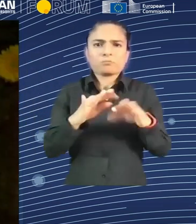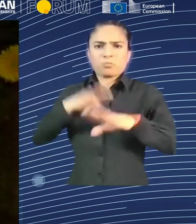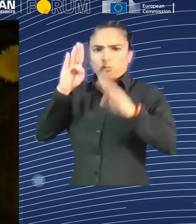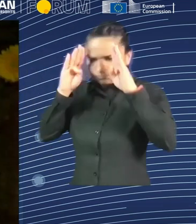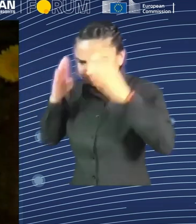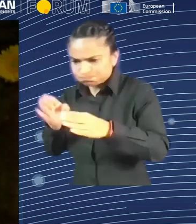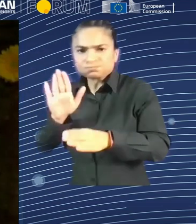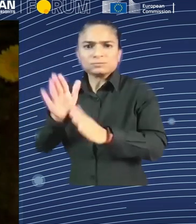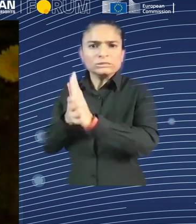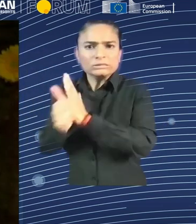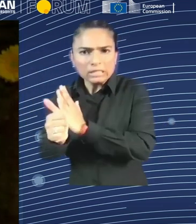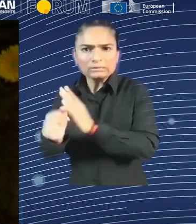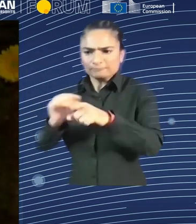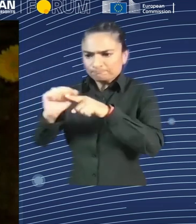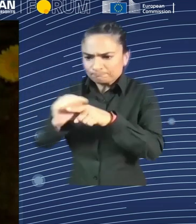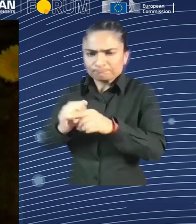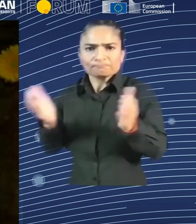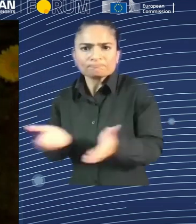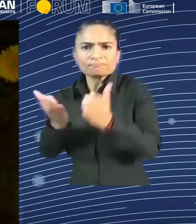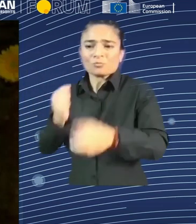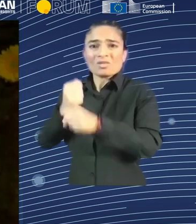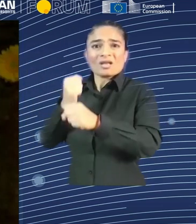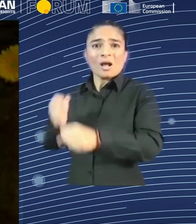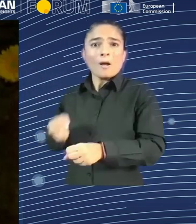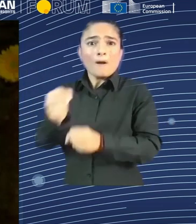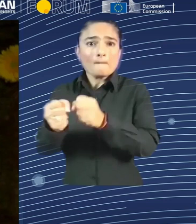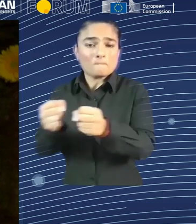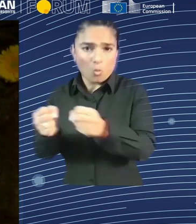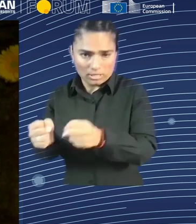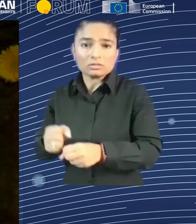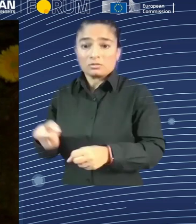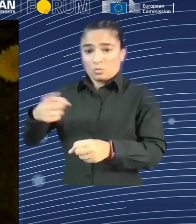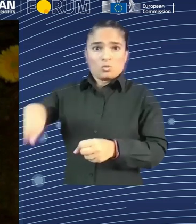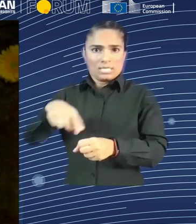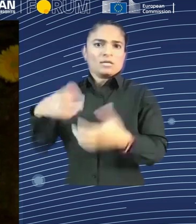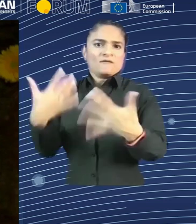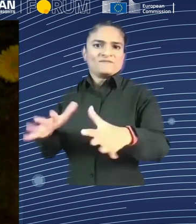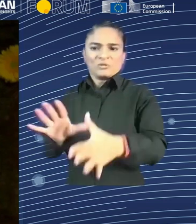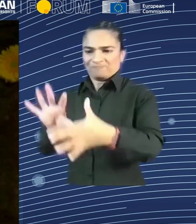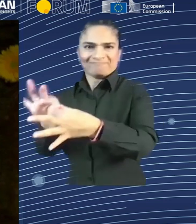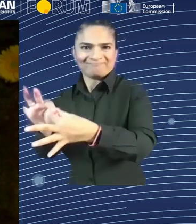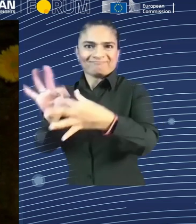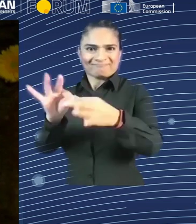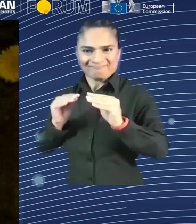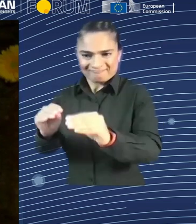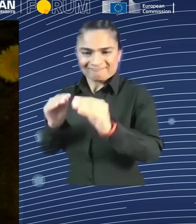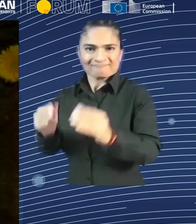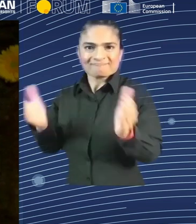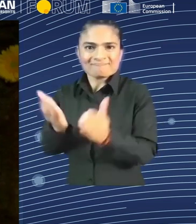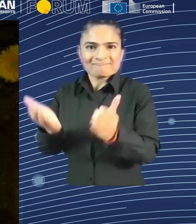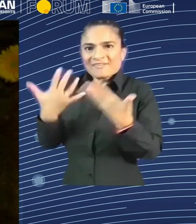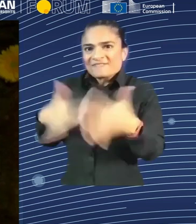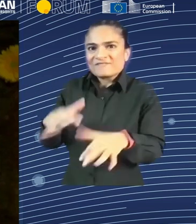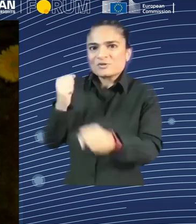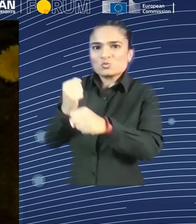And we have worked with clusters and businesses to know which skills